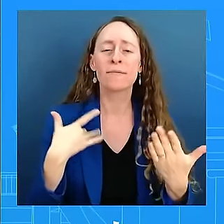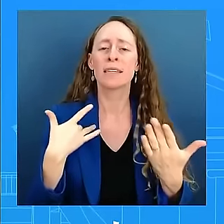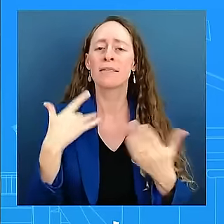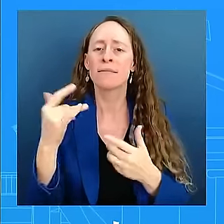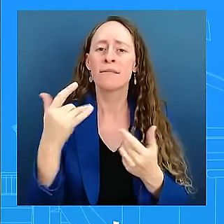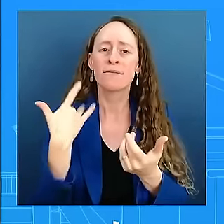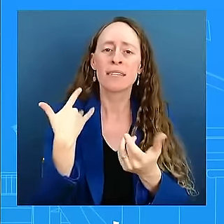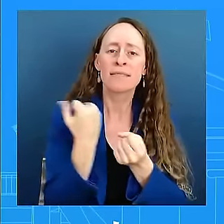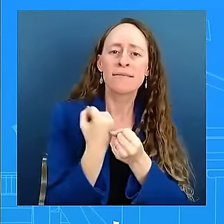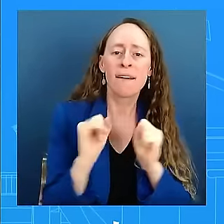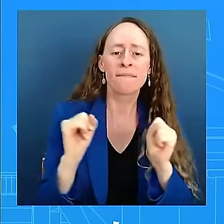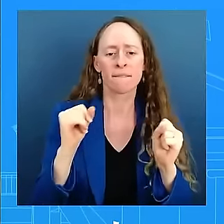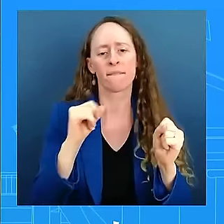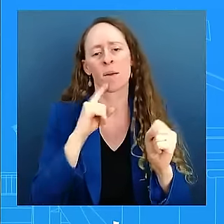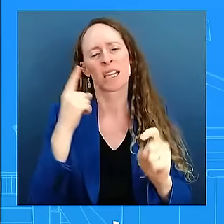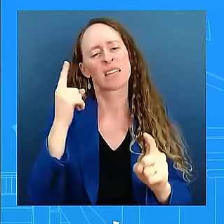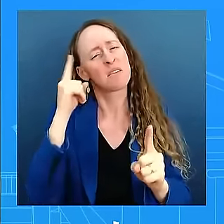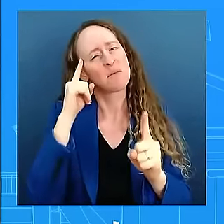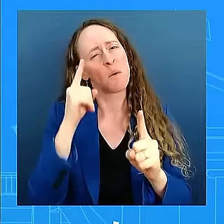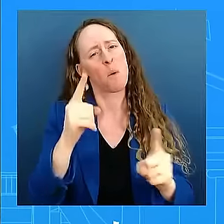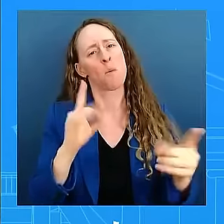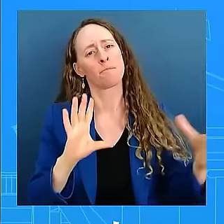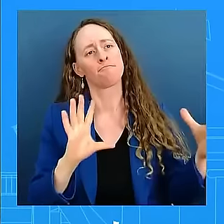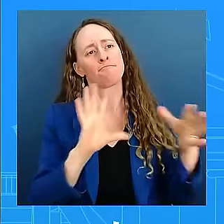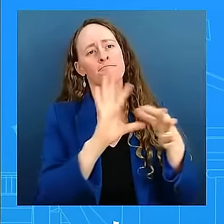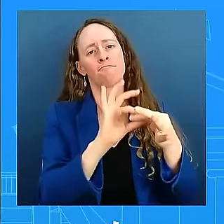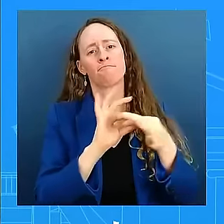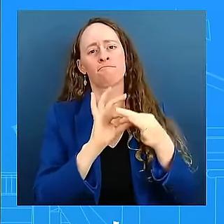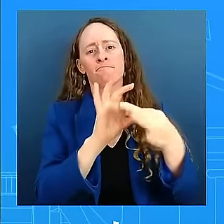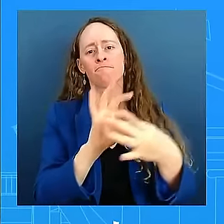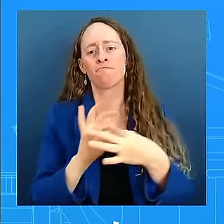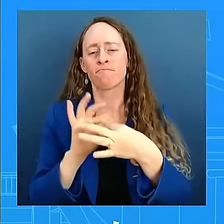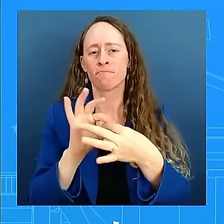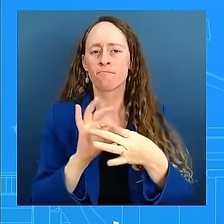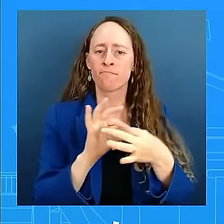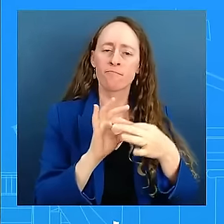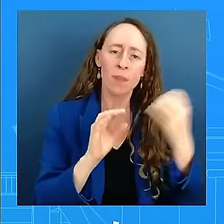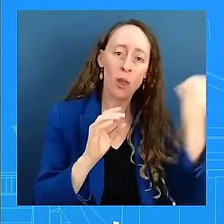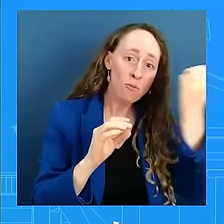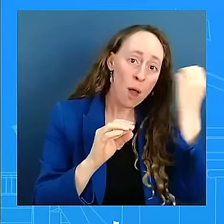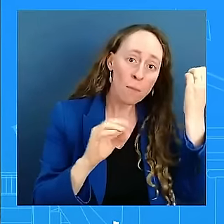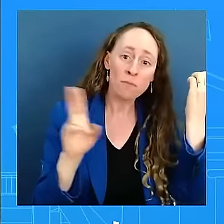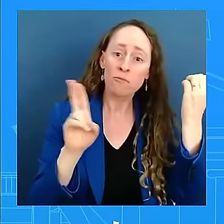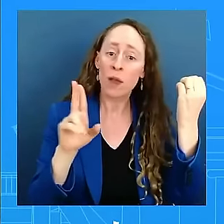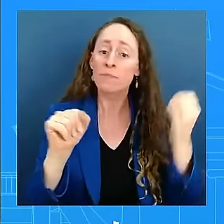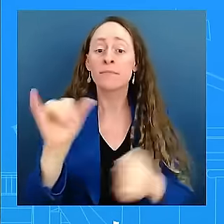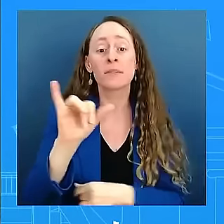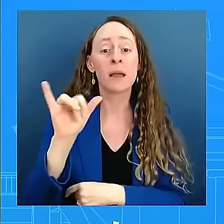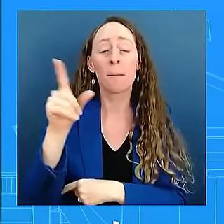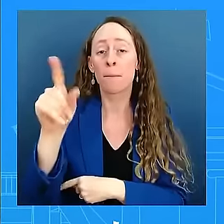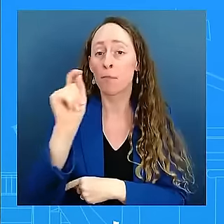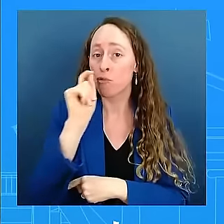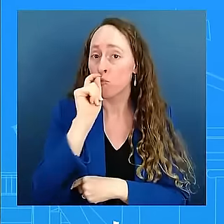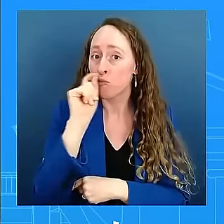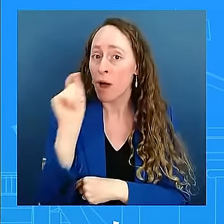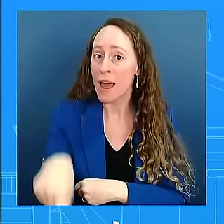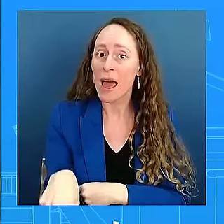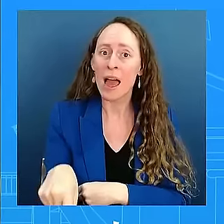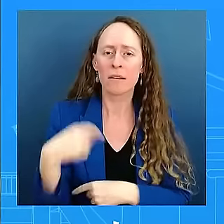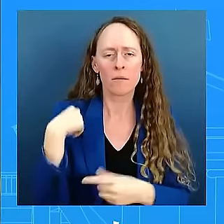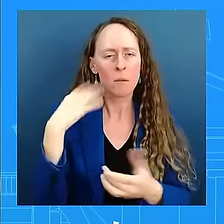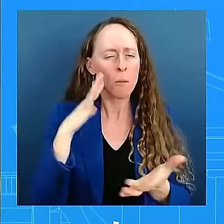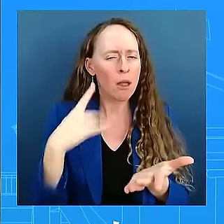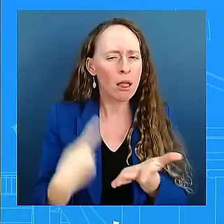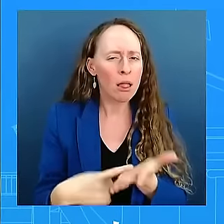resolute support. If you think about Ukraine and the self-defense of Ukraine, that's going to be a big part of this visit and continuing that support,